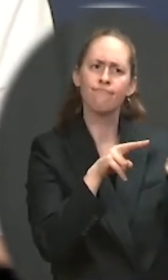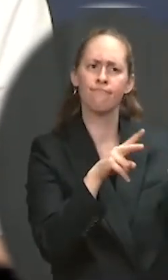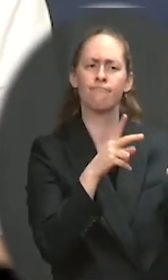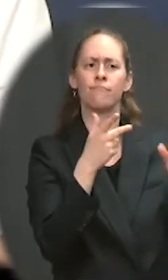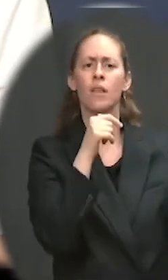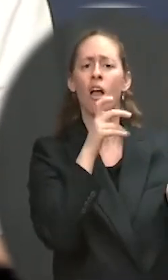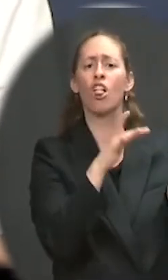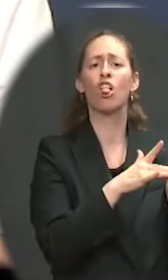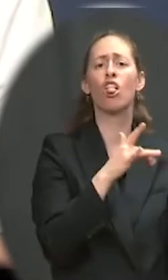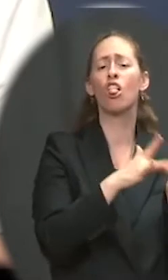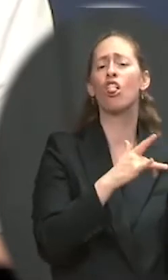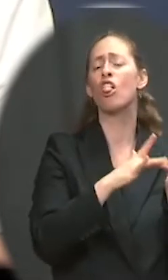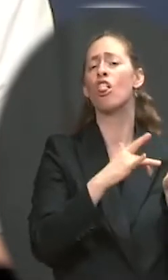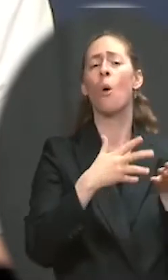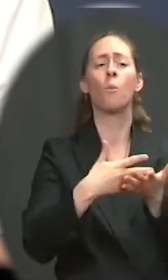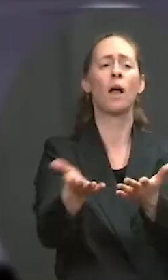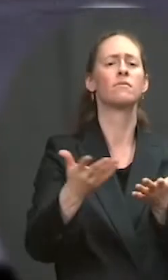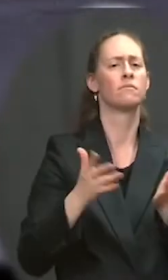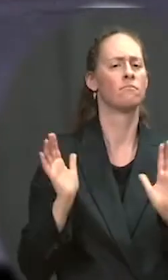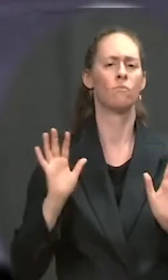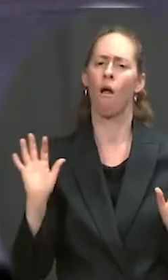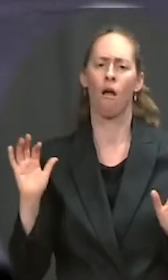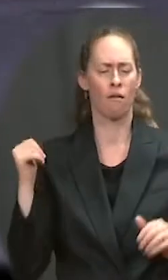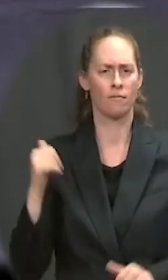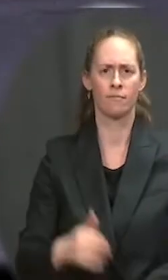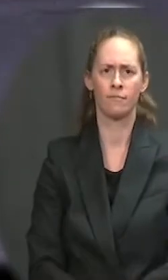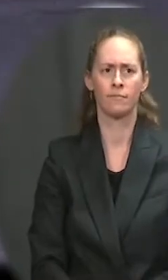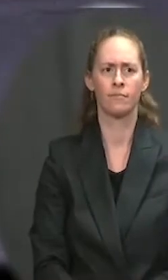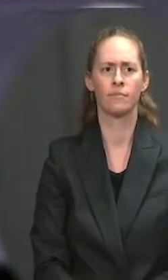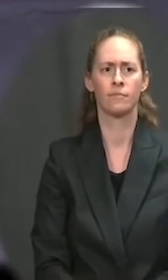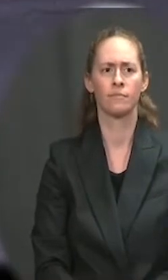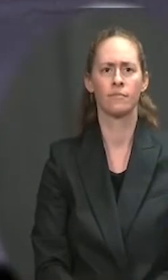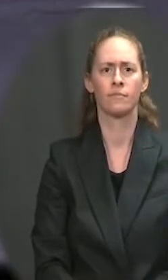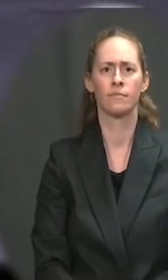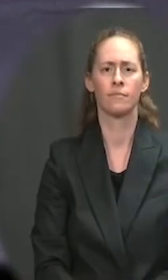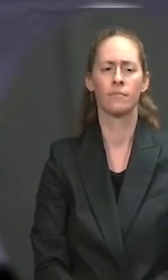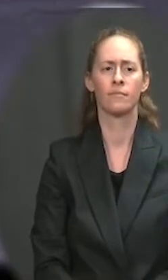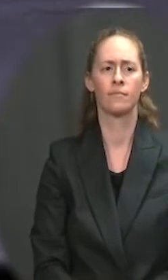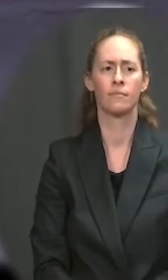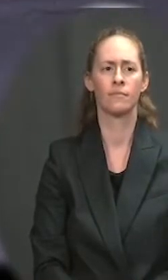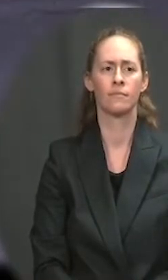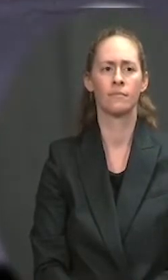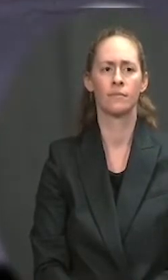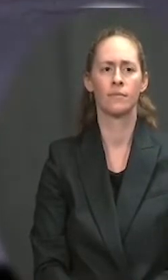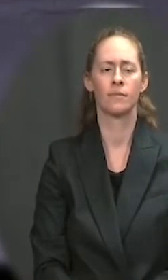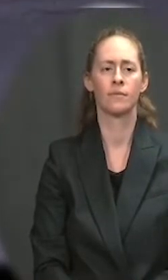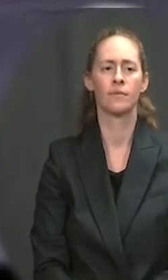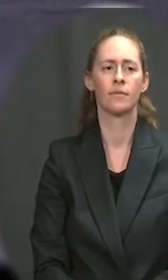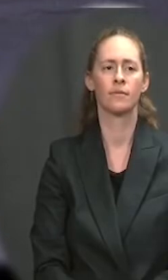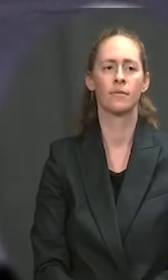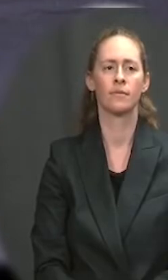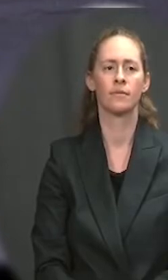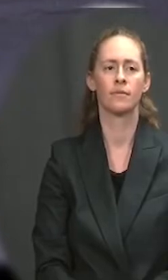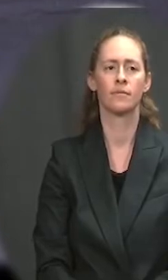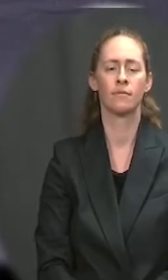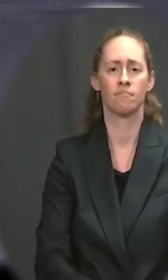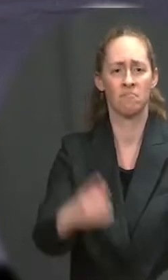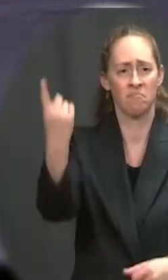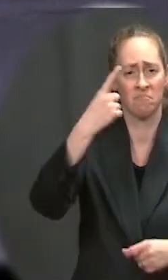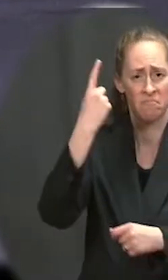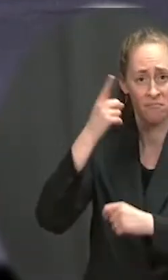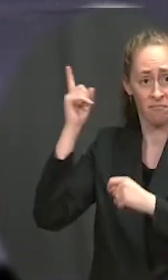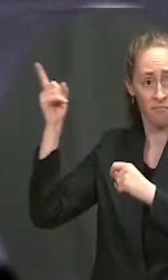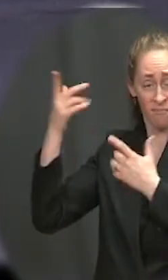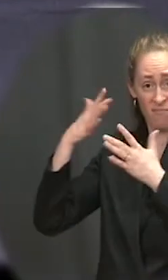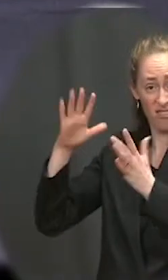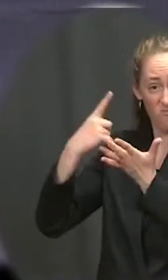I wonder if the President or anyone in the administration spoke with the Treasury Secretary yesterday, given some of her remarks that she